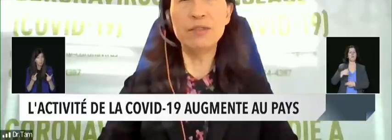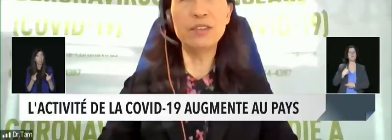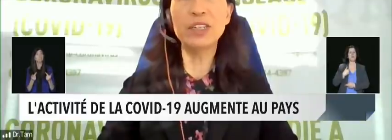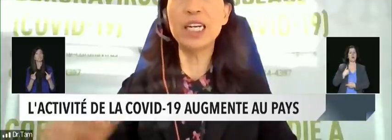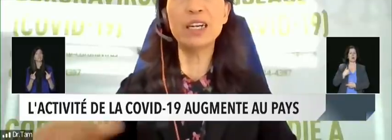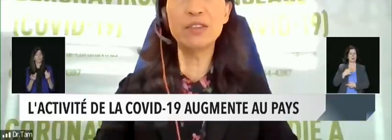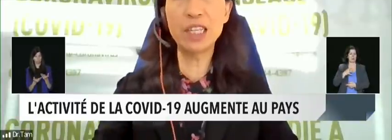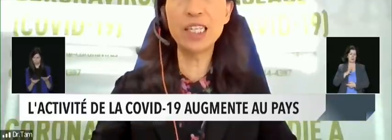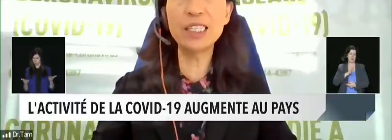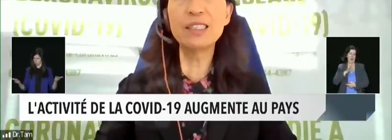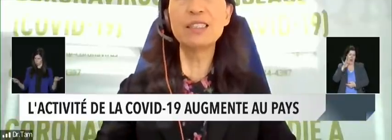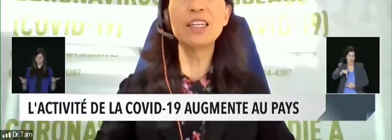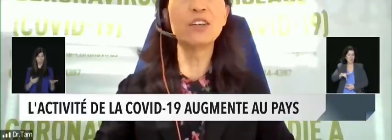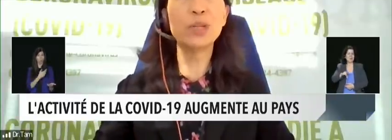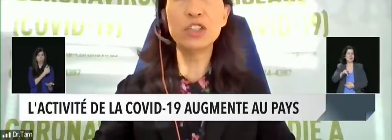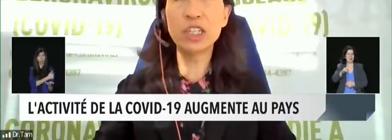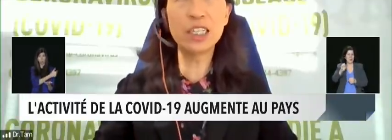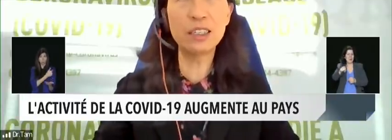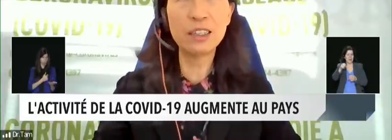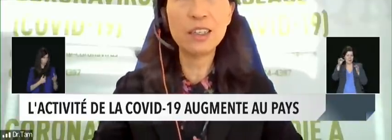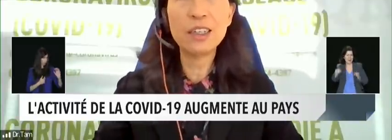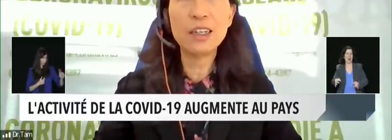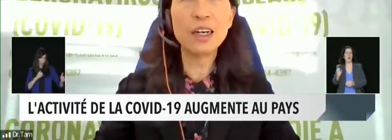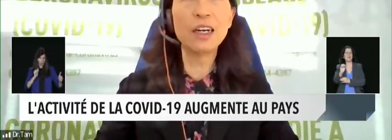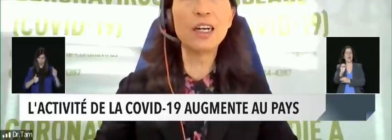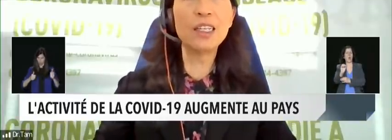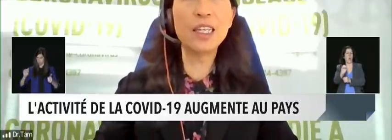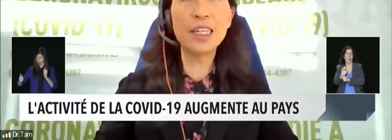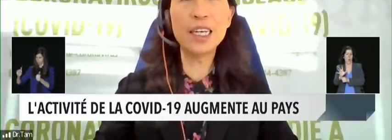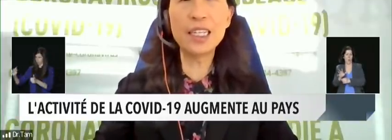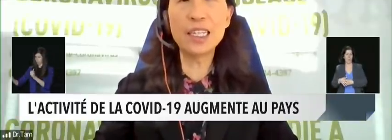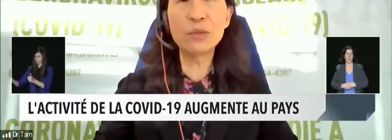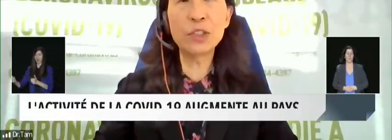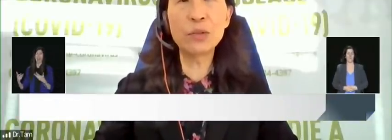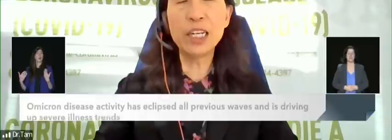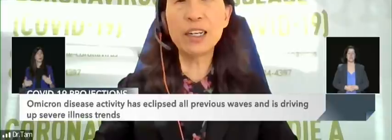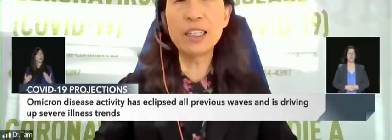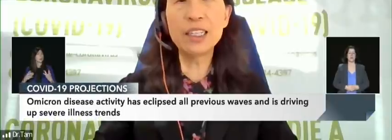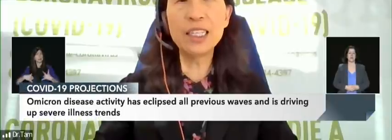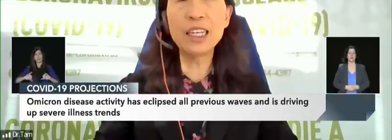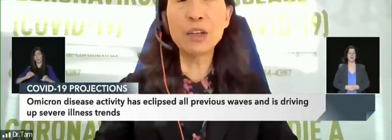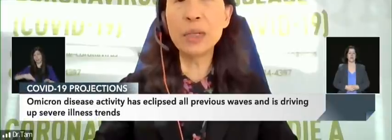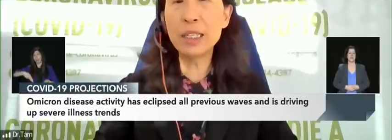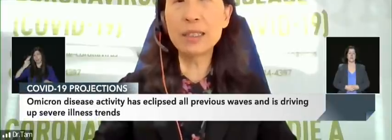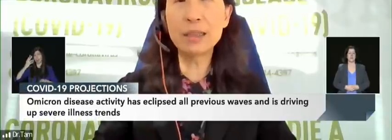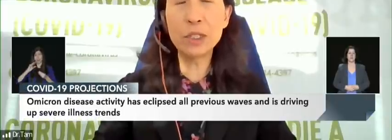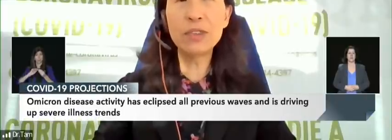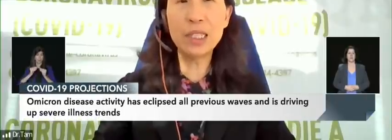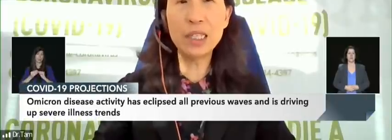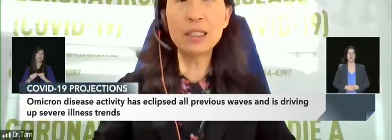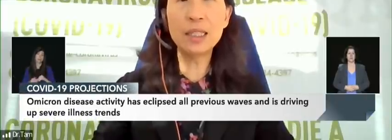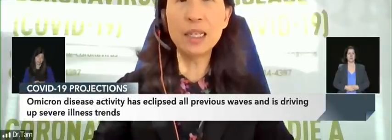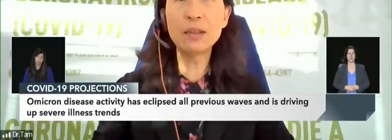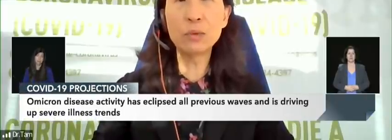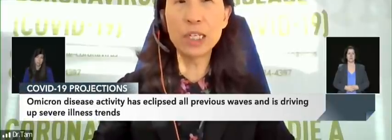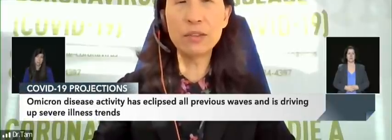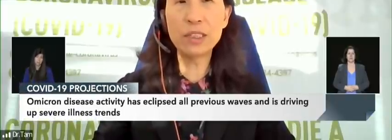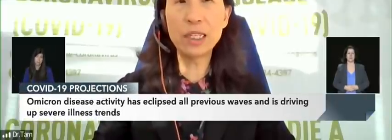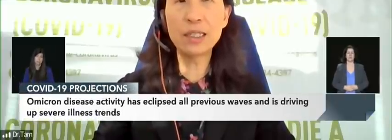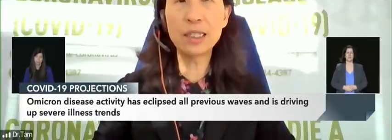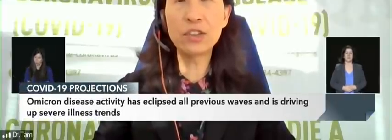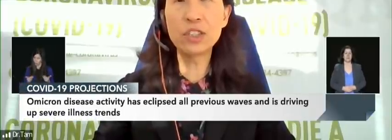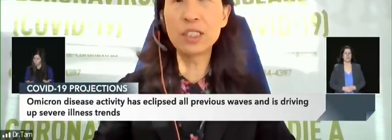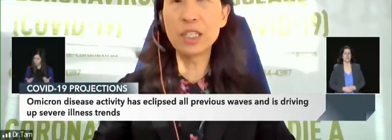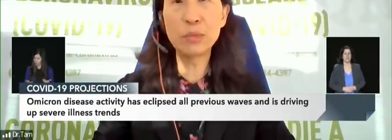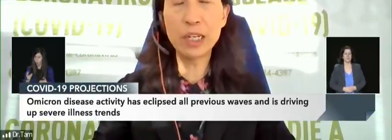hospitalisations being reported, even if you have that, it's still much higher and getting that to be higher than the other peaks that we've seen